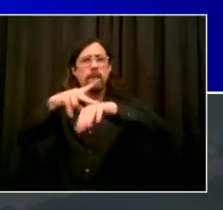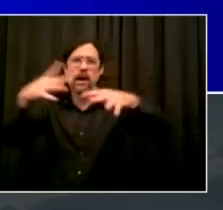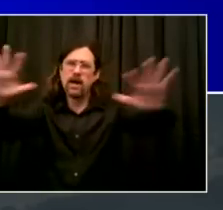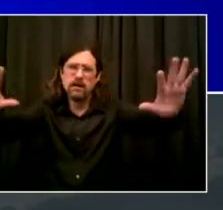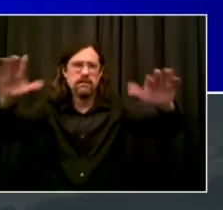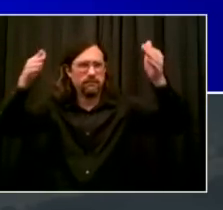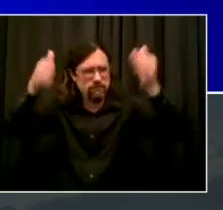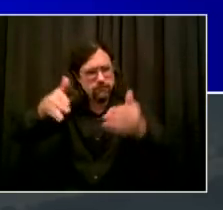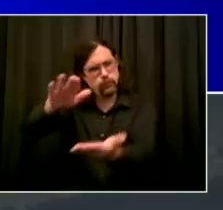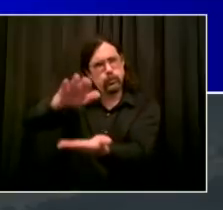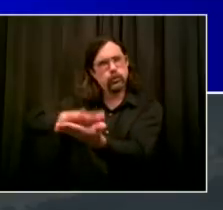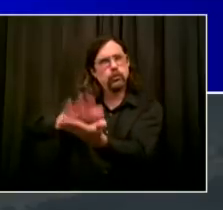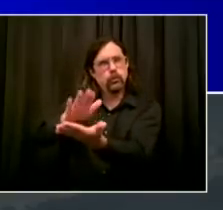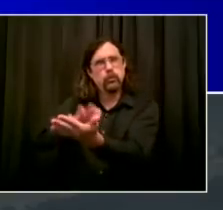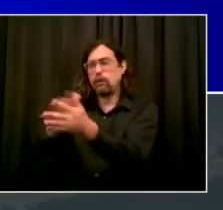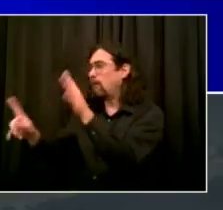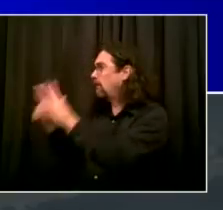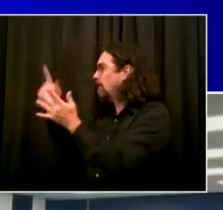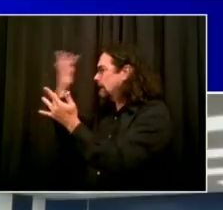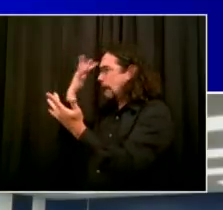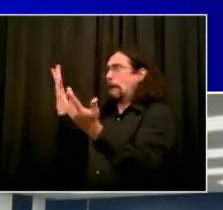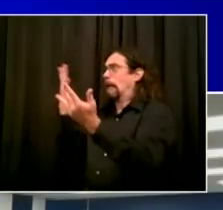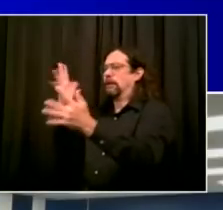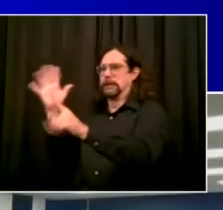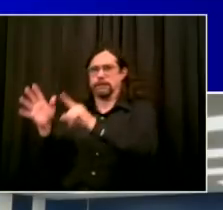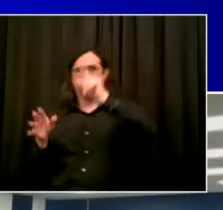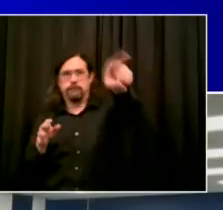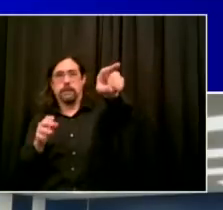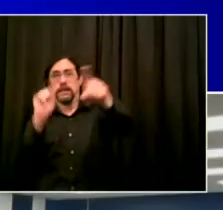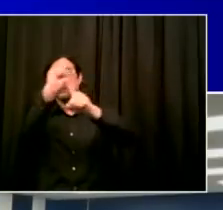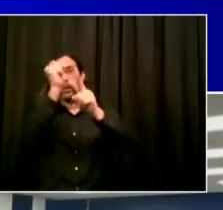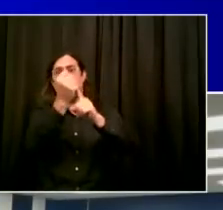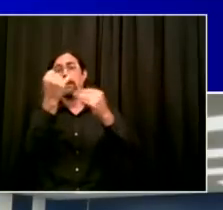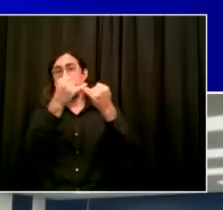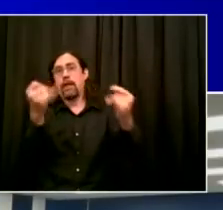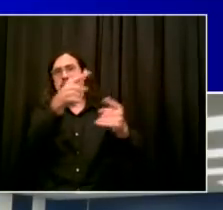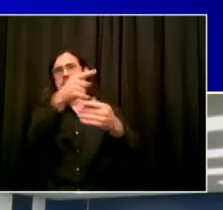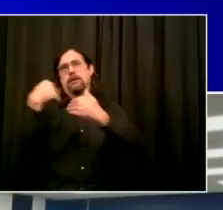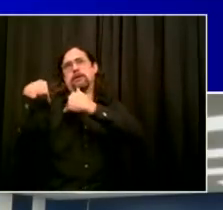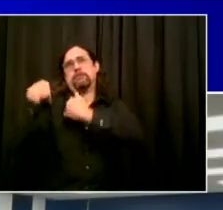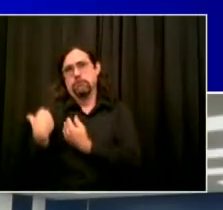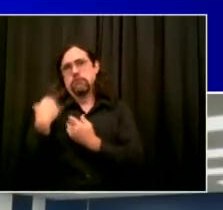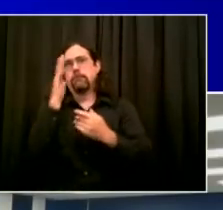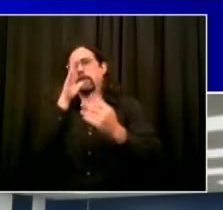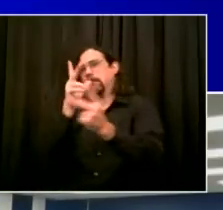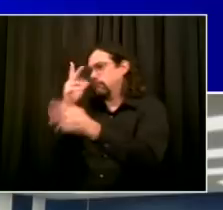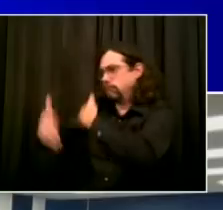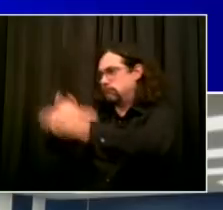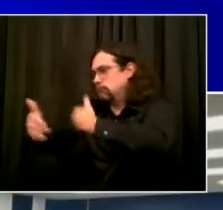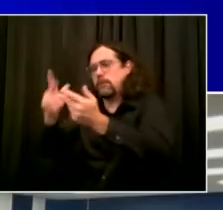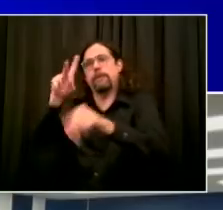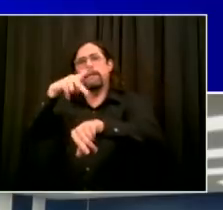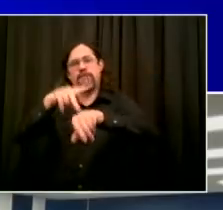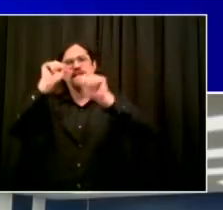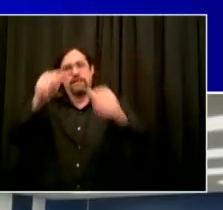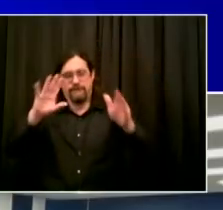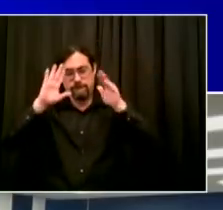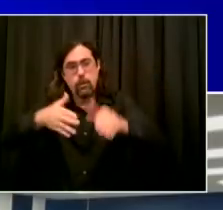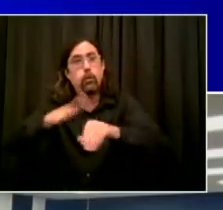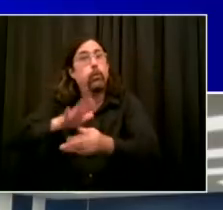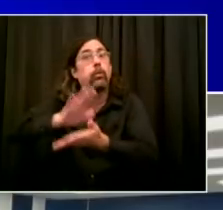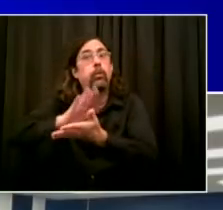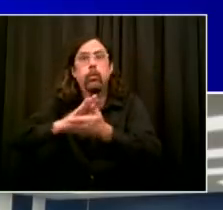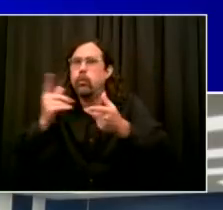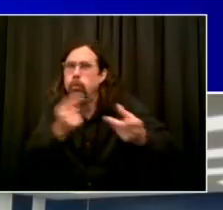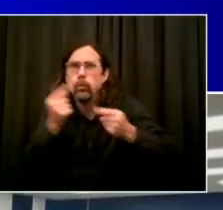It will be the Department of Education team. It will be the Test and Trace team. It will be the Department of Health. Everyone together in one room